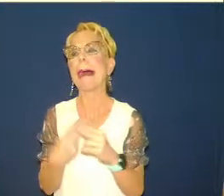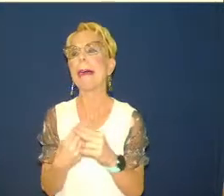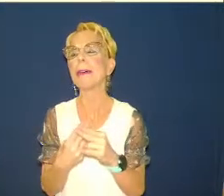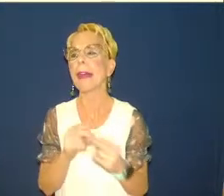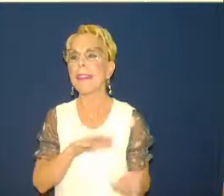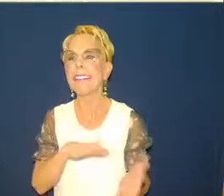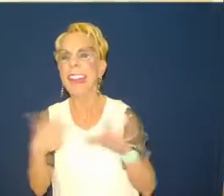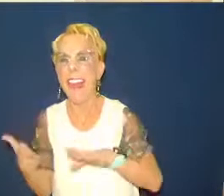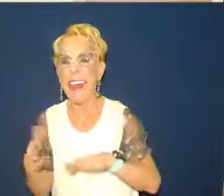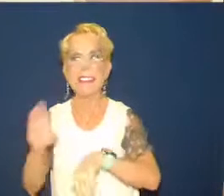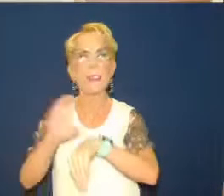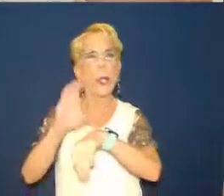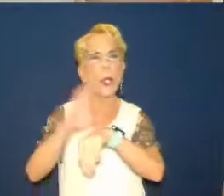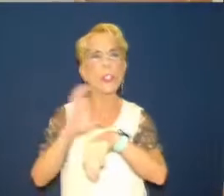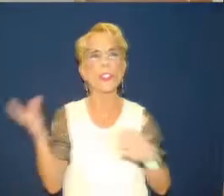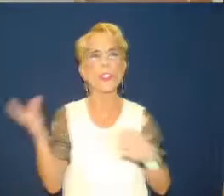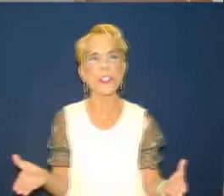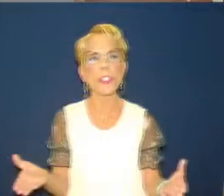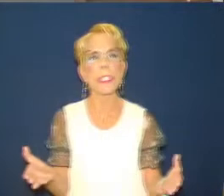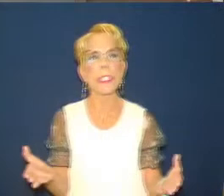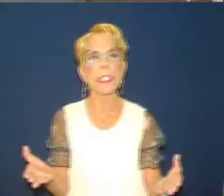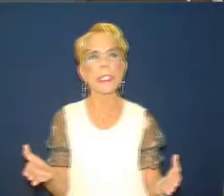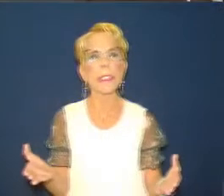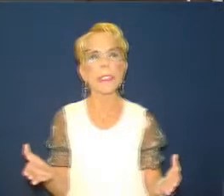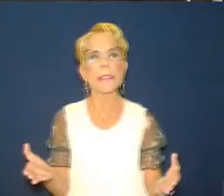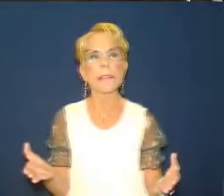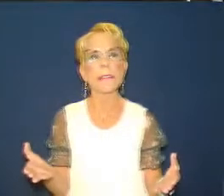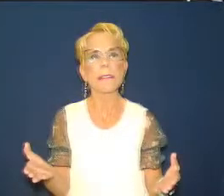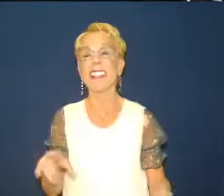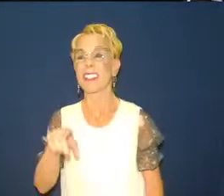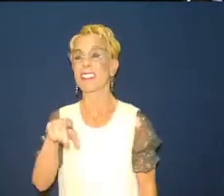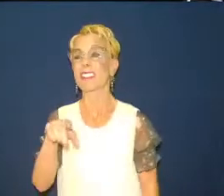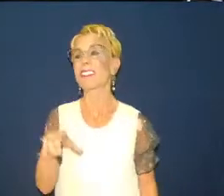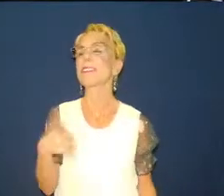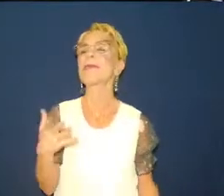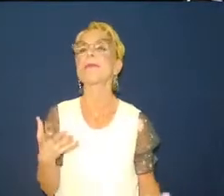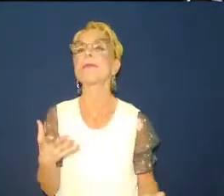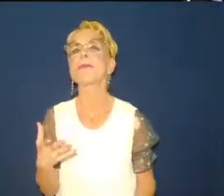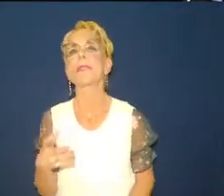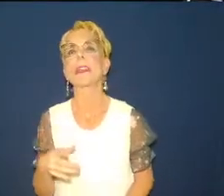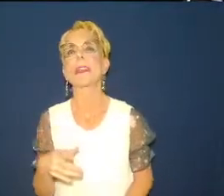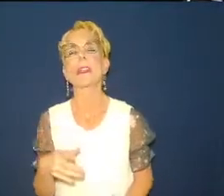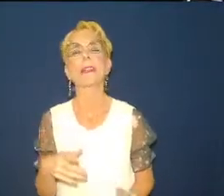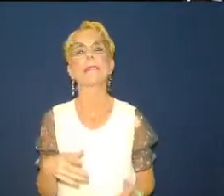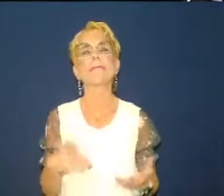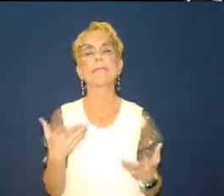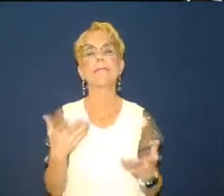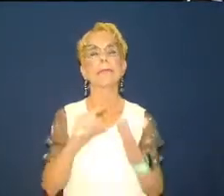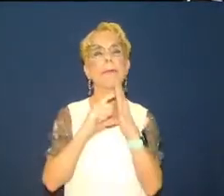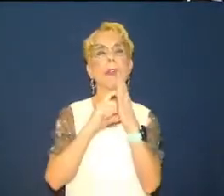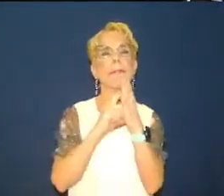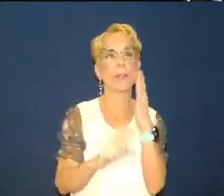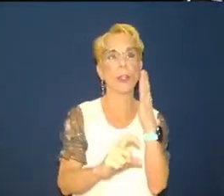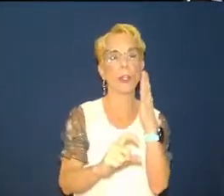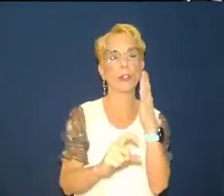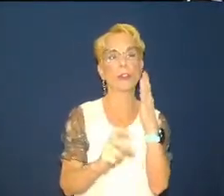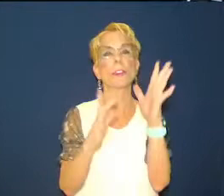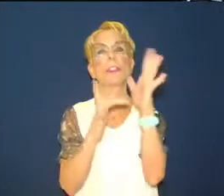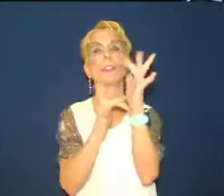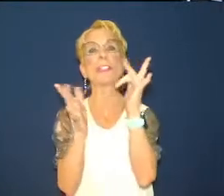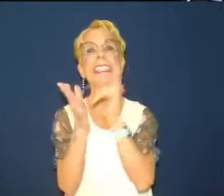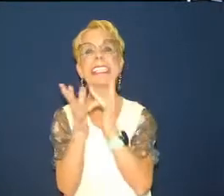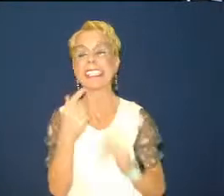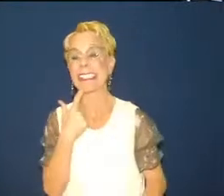this thing because there's going to be one key verse that we're going to see throughout the morning and that's when jesus said you have a reputation of being